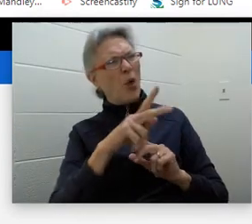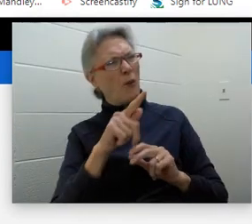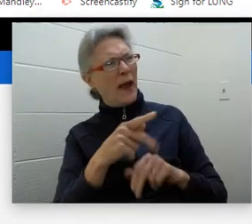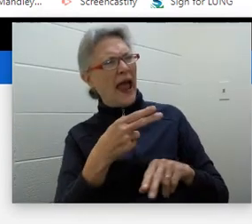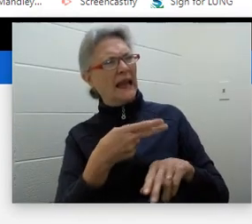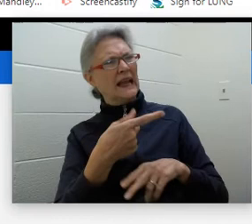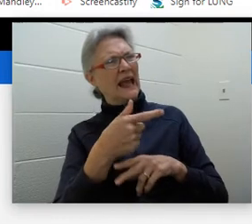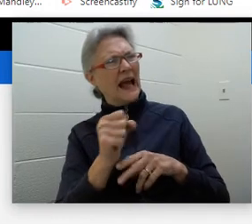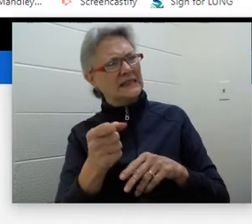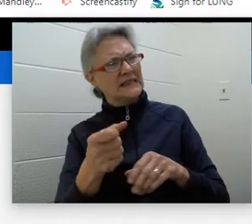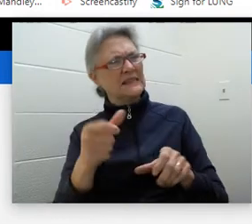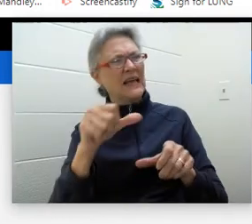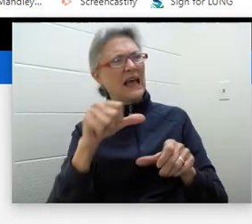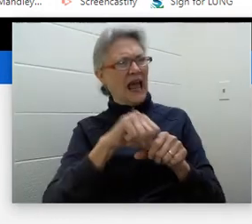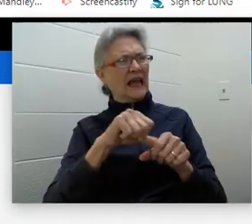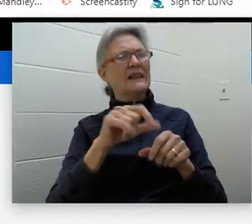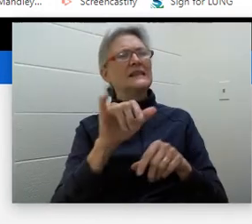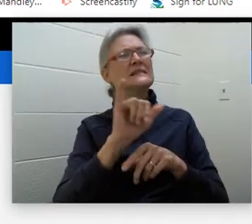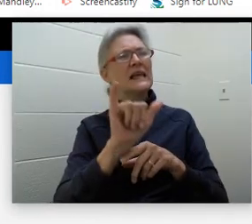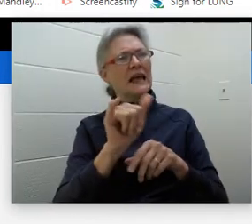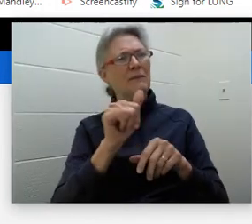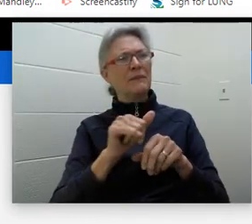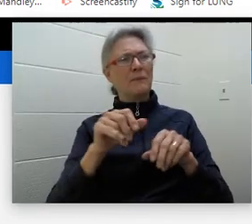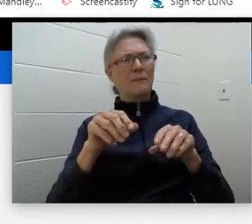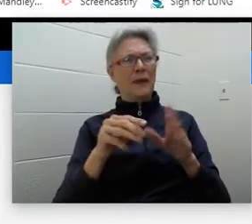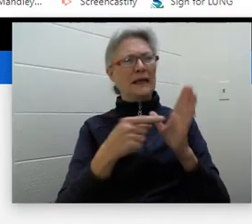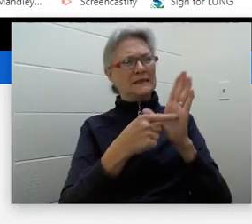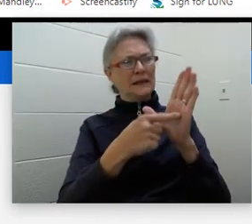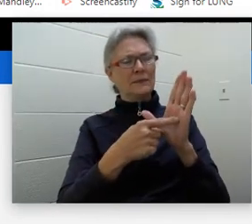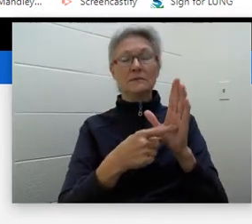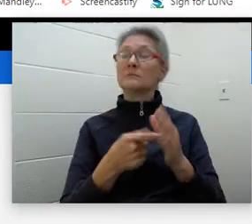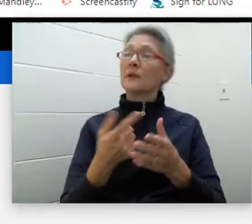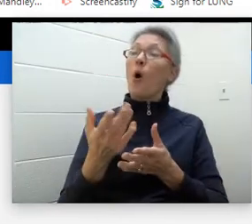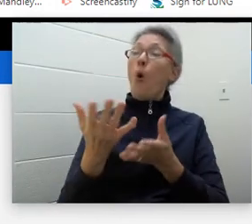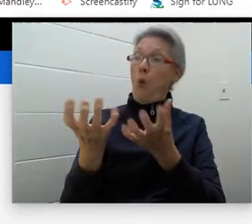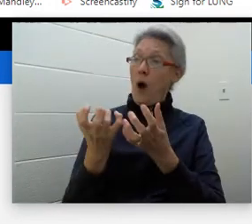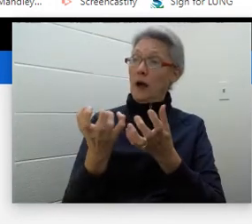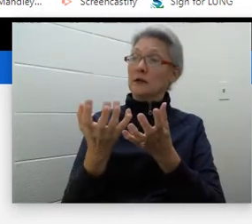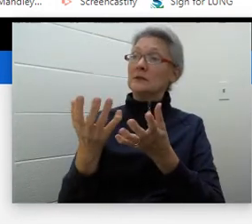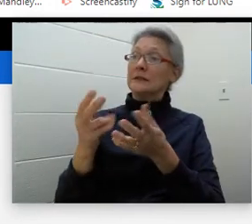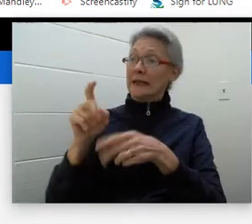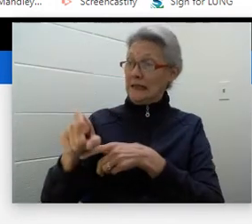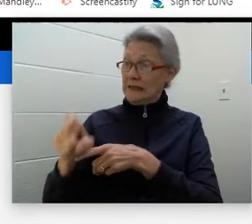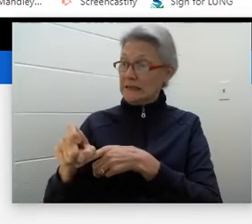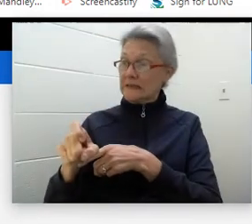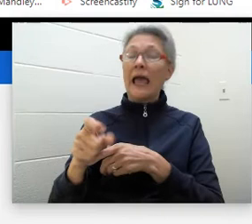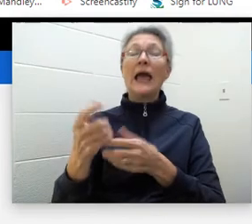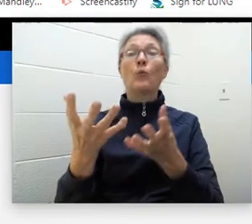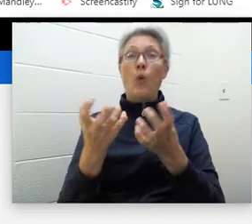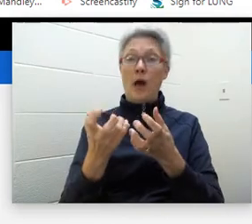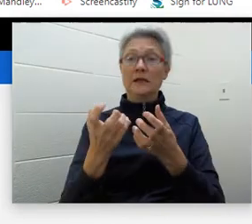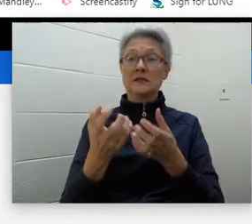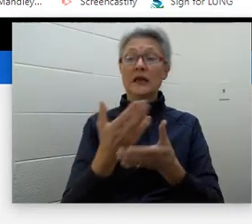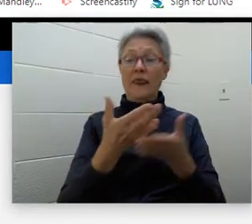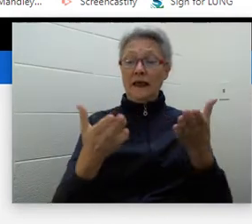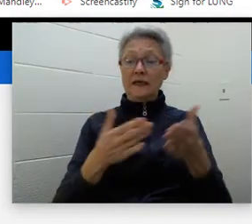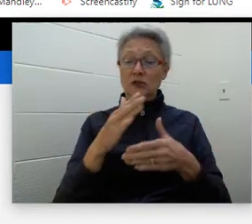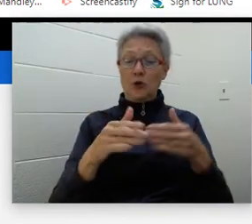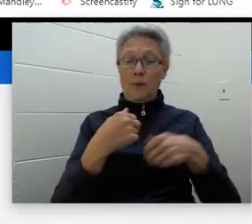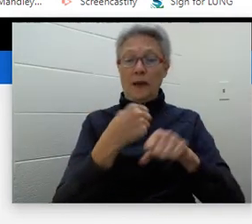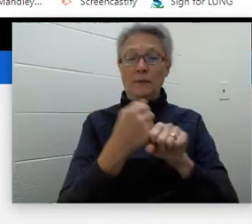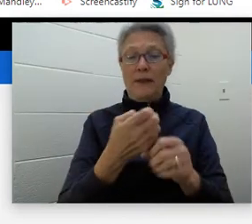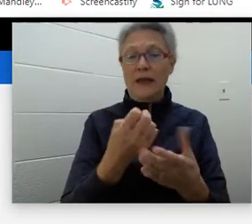about wants and needs, these, all these things represent the items that are created by the economy overall, right?